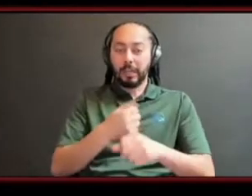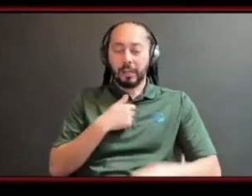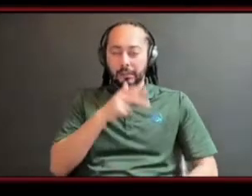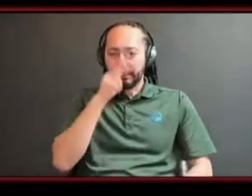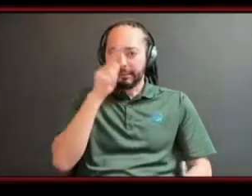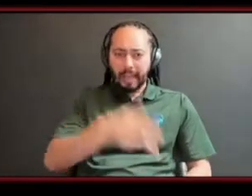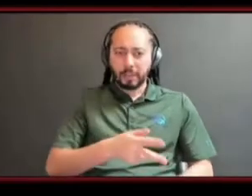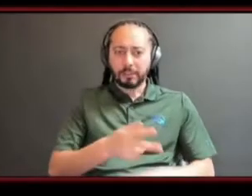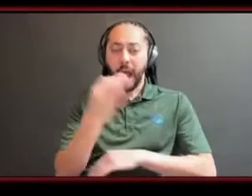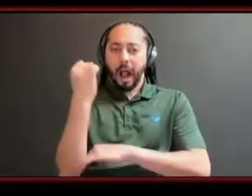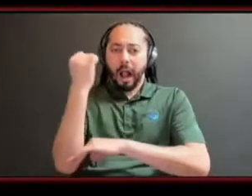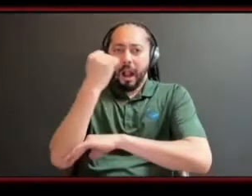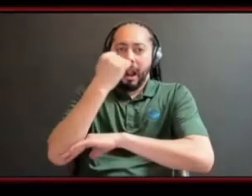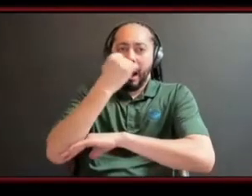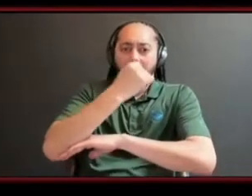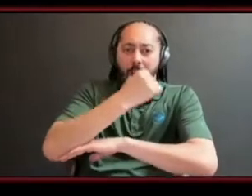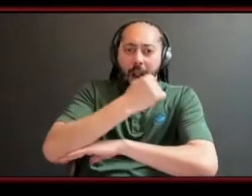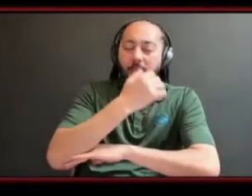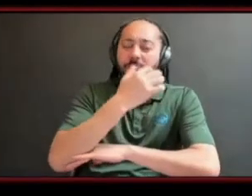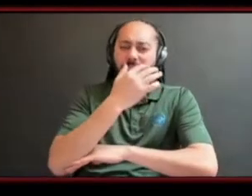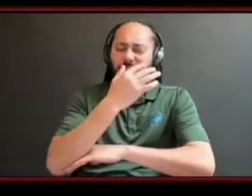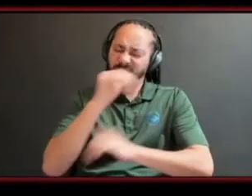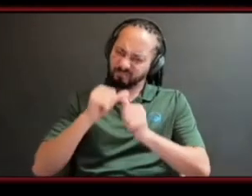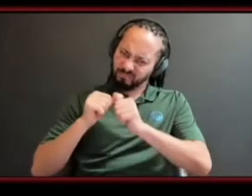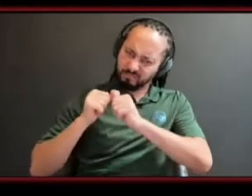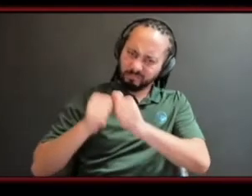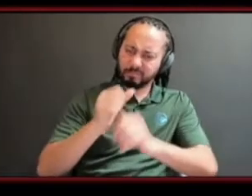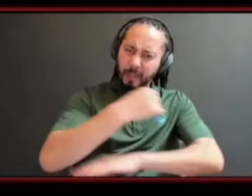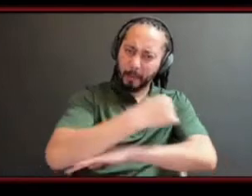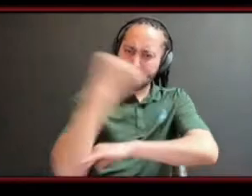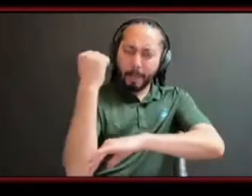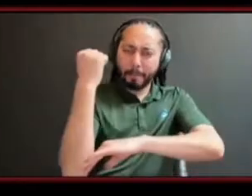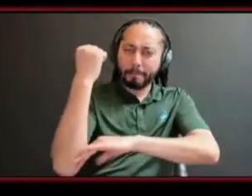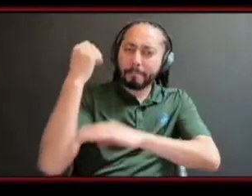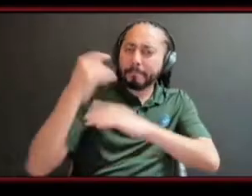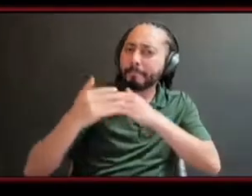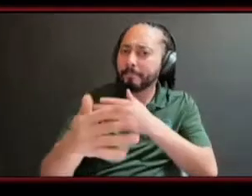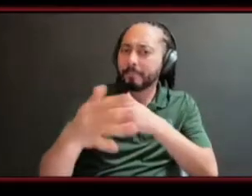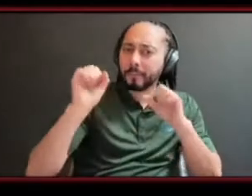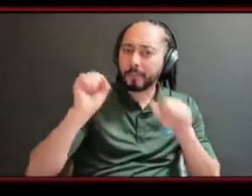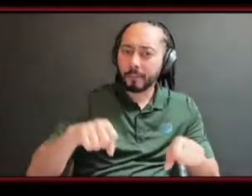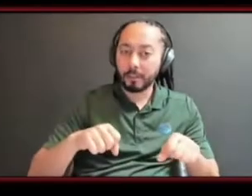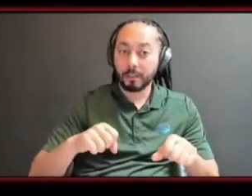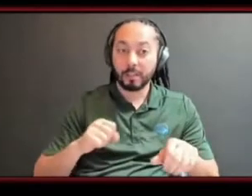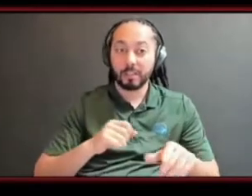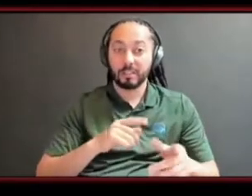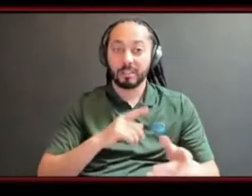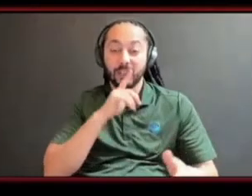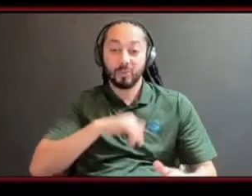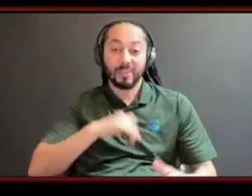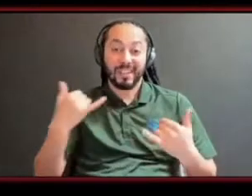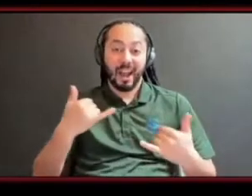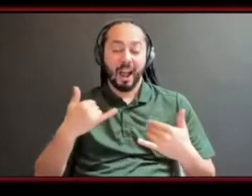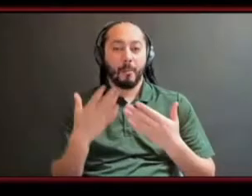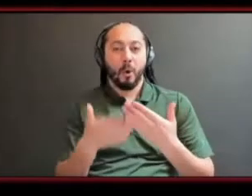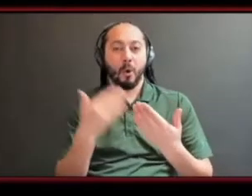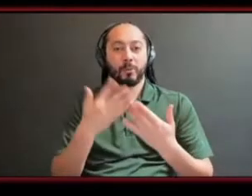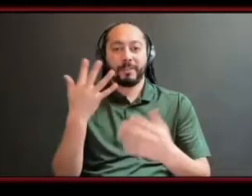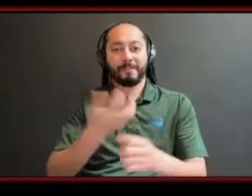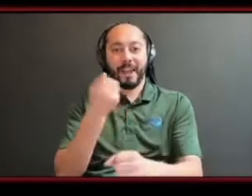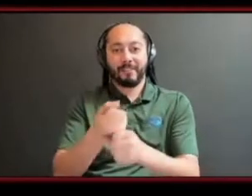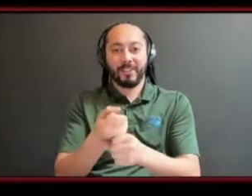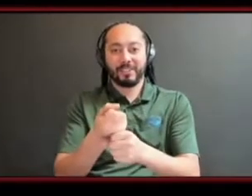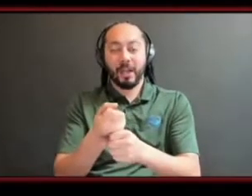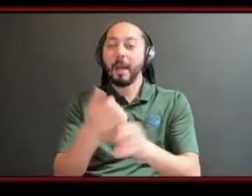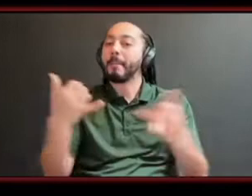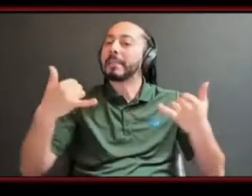it's not going where we wanted to go like even right now like i'm like even though i'm like almost going into five years in like i'm still at my first